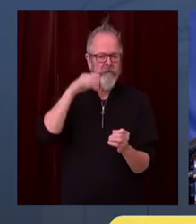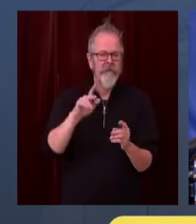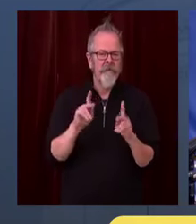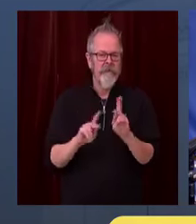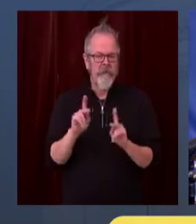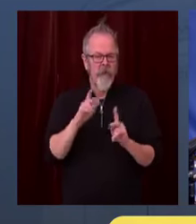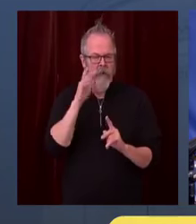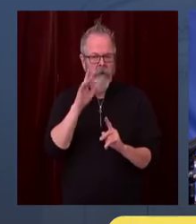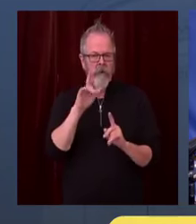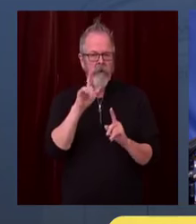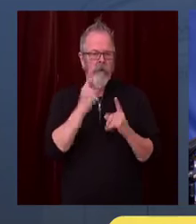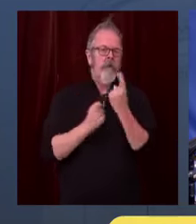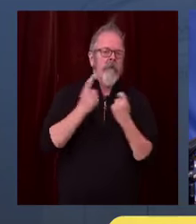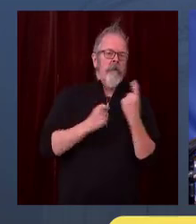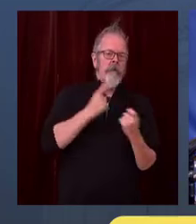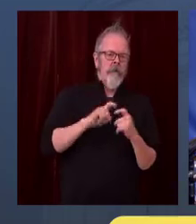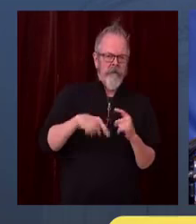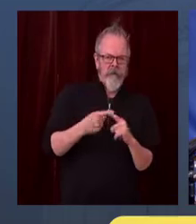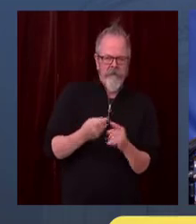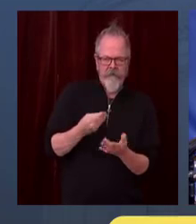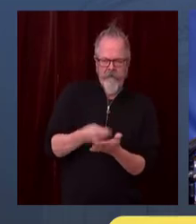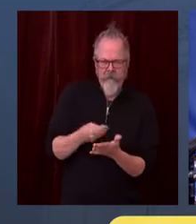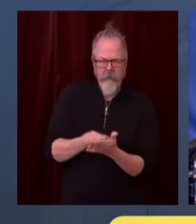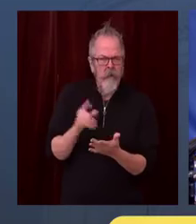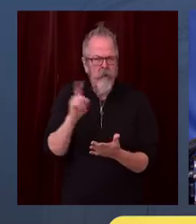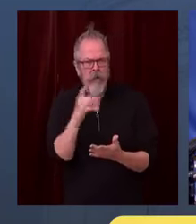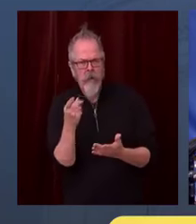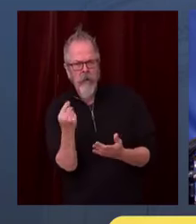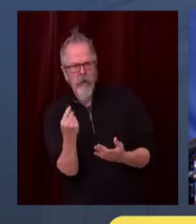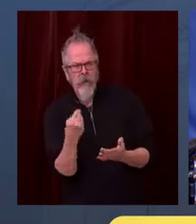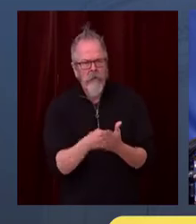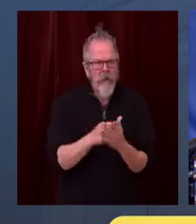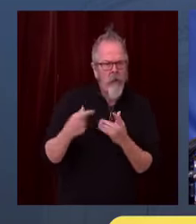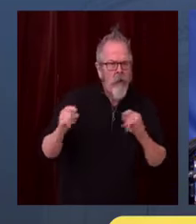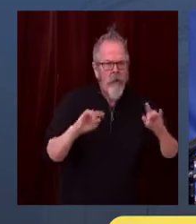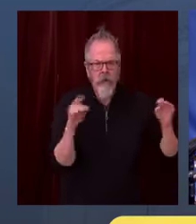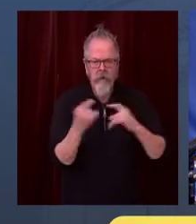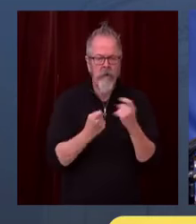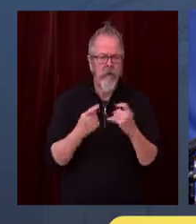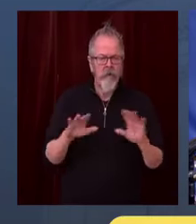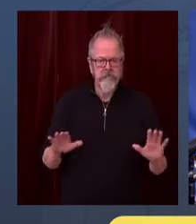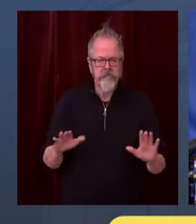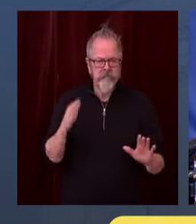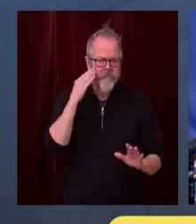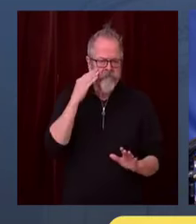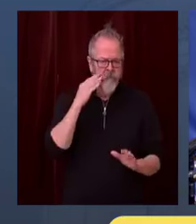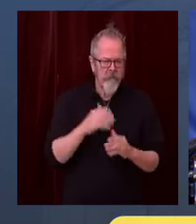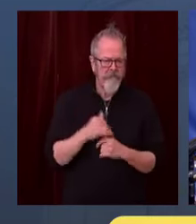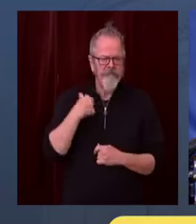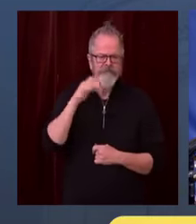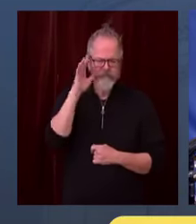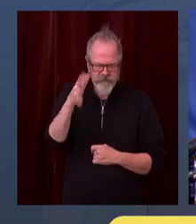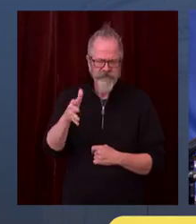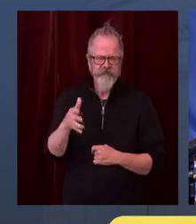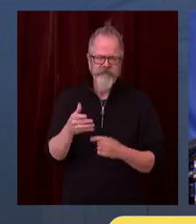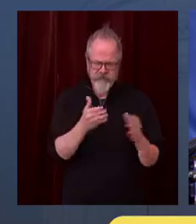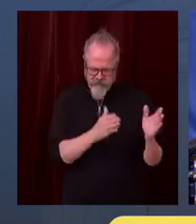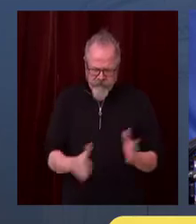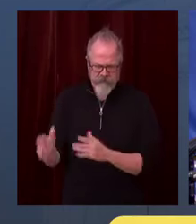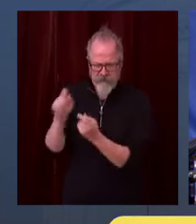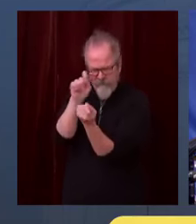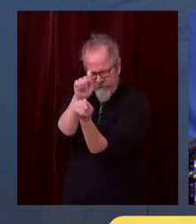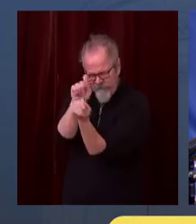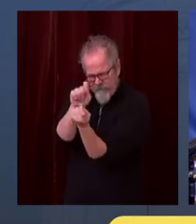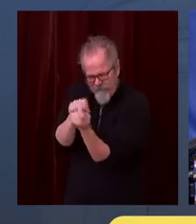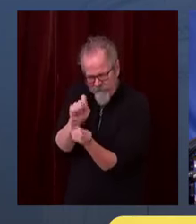we know is if you act early, you can save lives, and if you don't, you'll be swamped by a tsunami of this virus. We're acting early